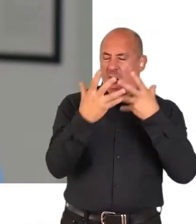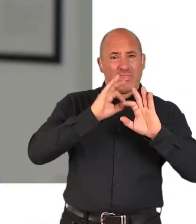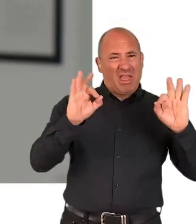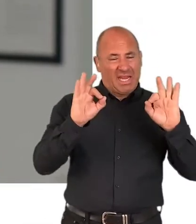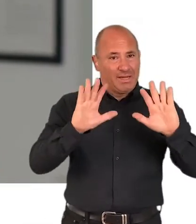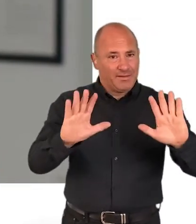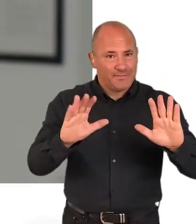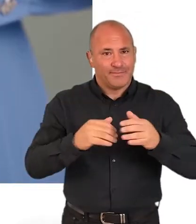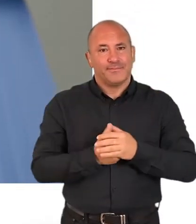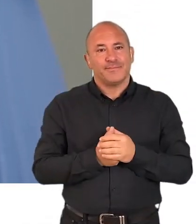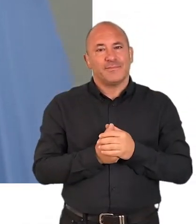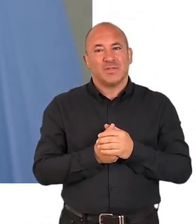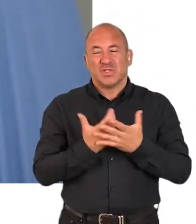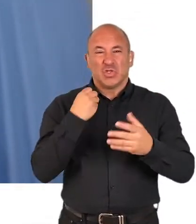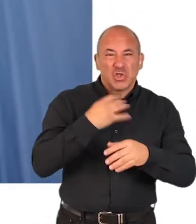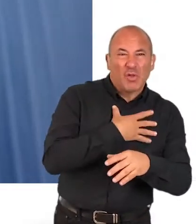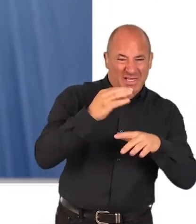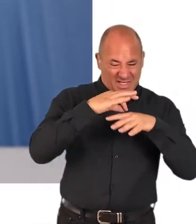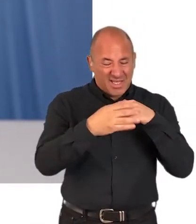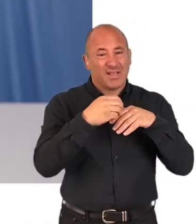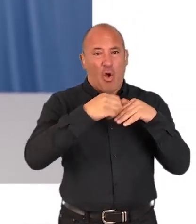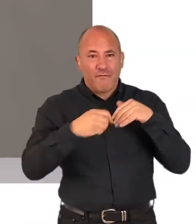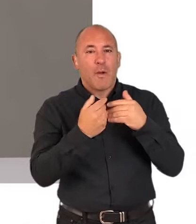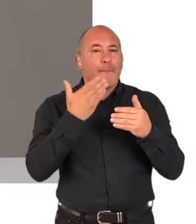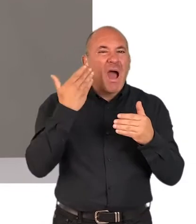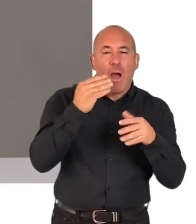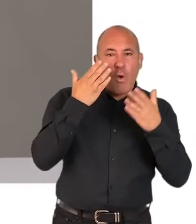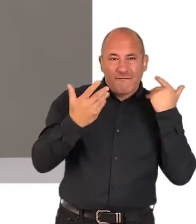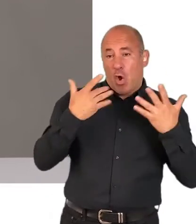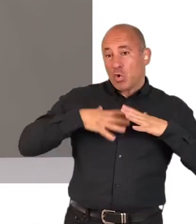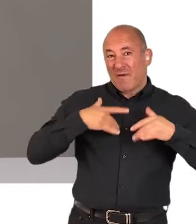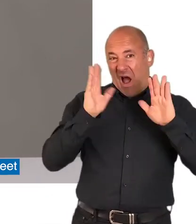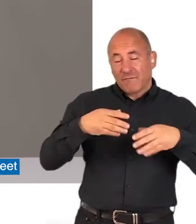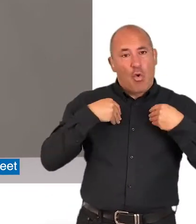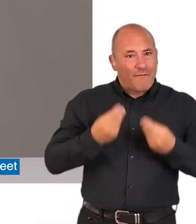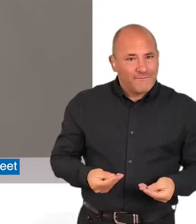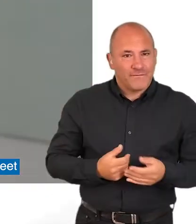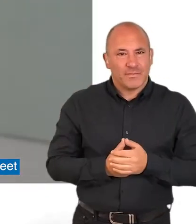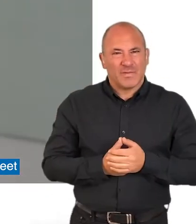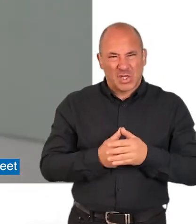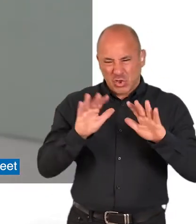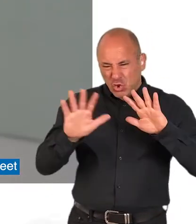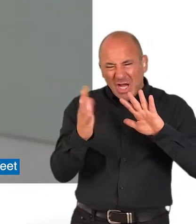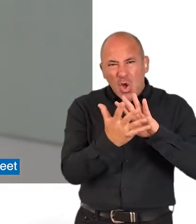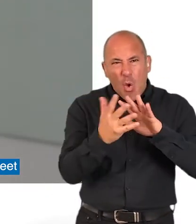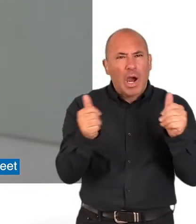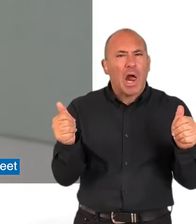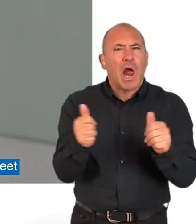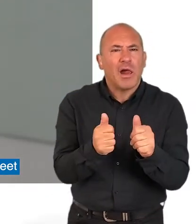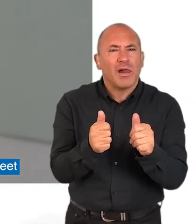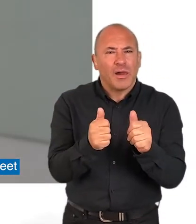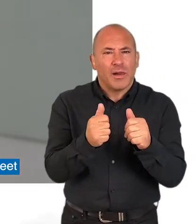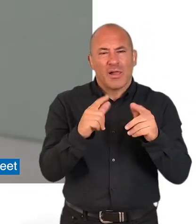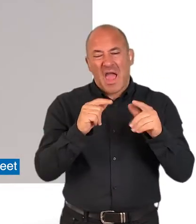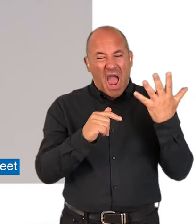distractions. Remove jewellery, makeup and clothing if needed. To minimise shadows, small